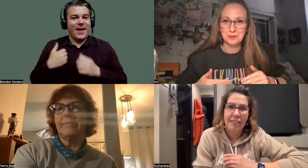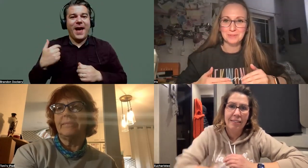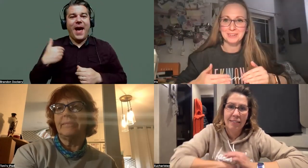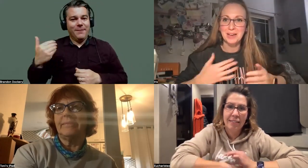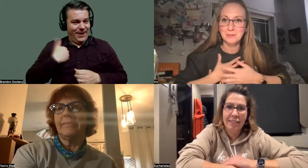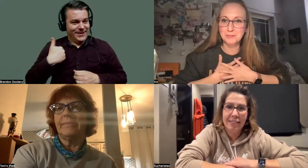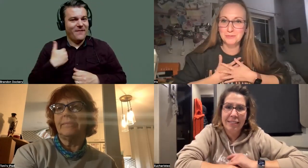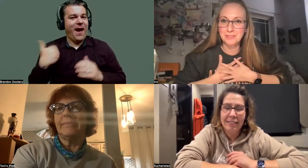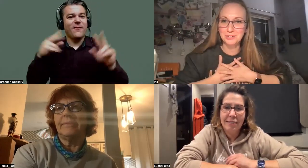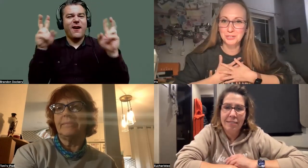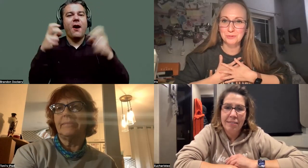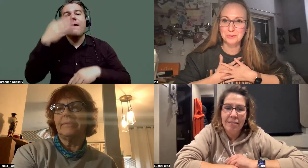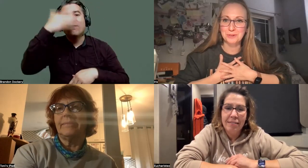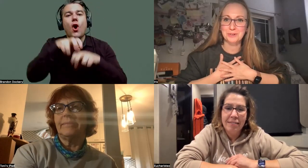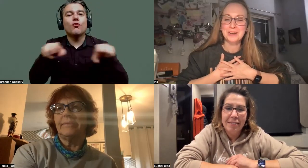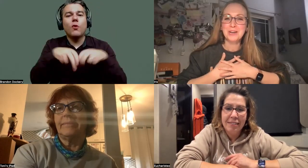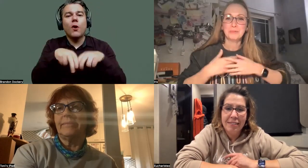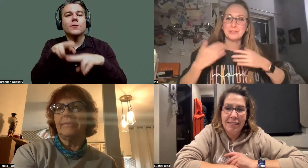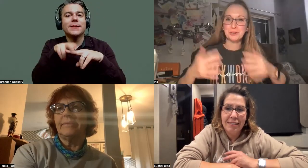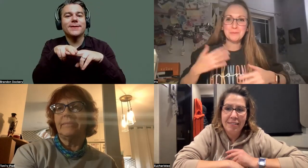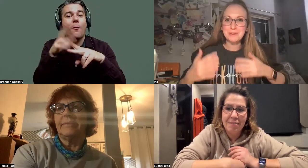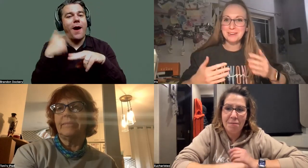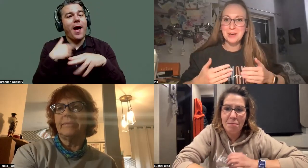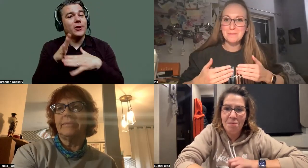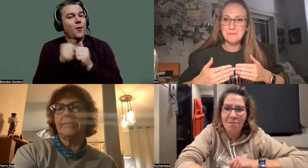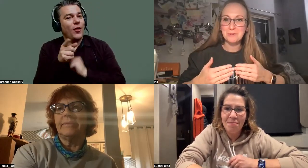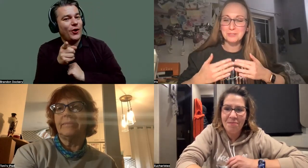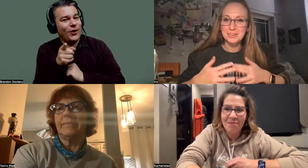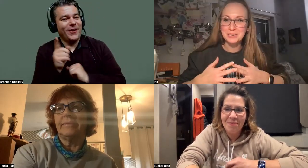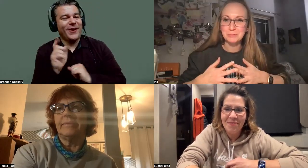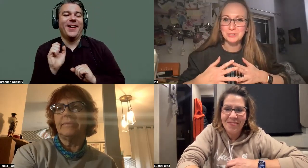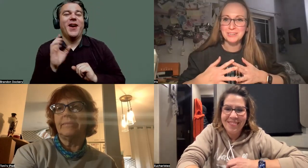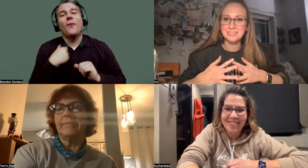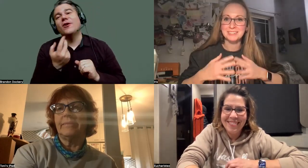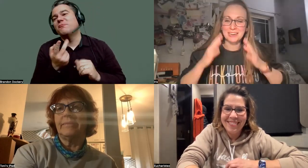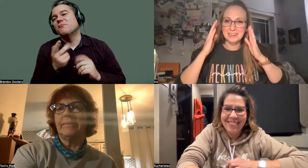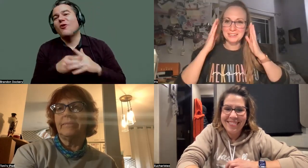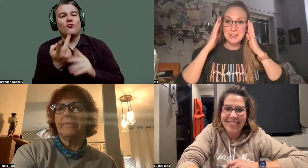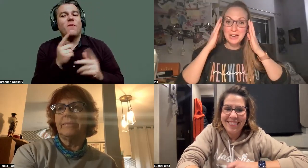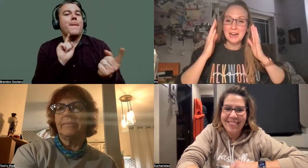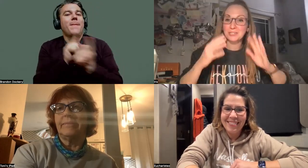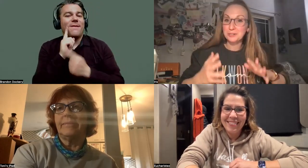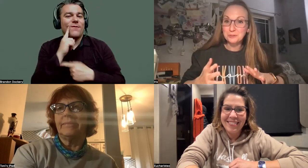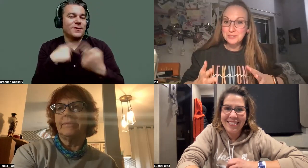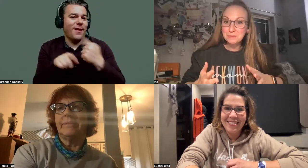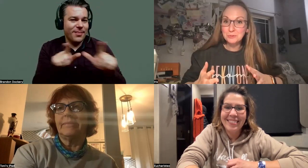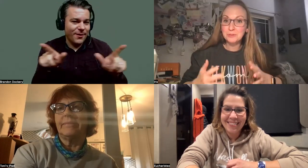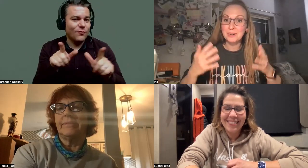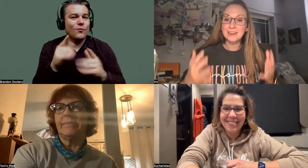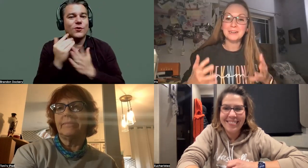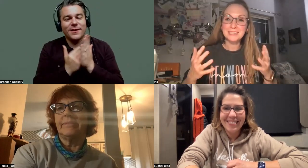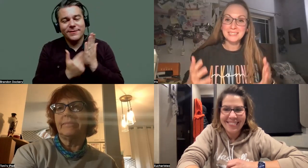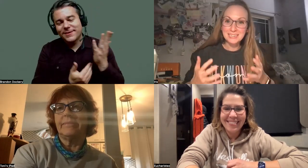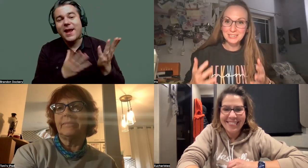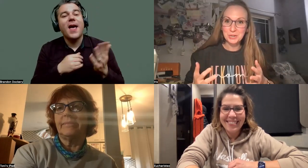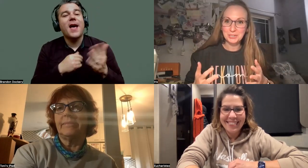Mitzi's story because I was the friend that shared with her. We had started meeting up for sign language lessons and I shared those samples with